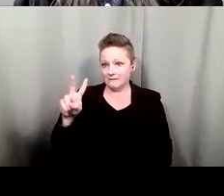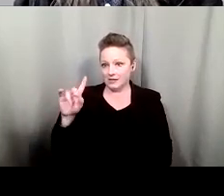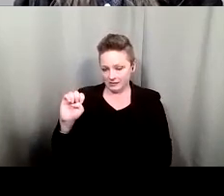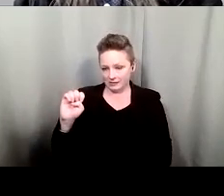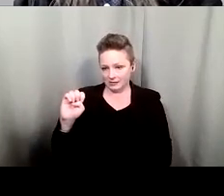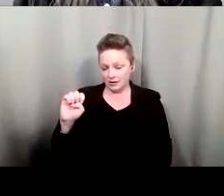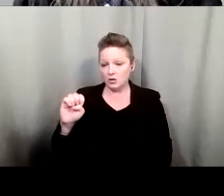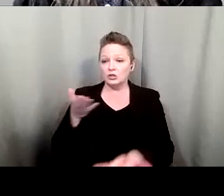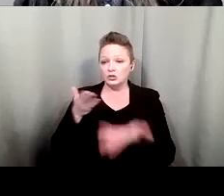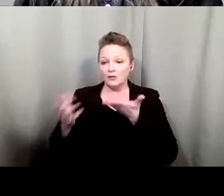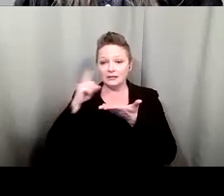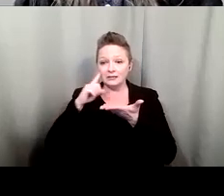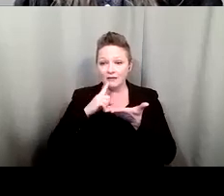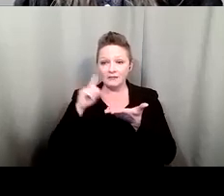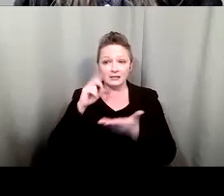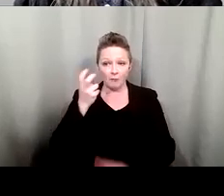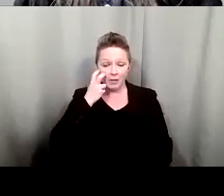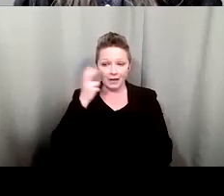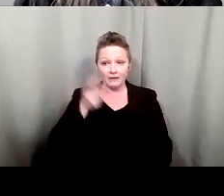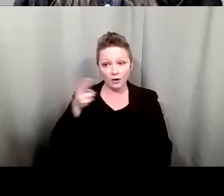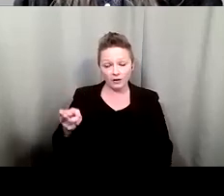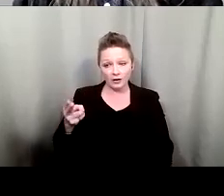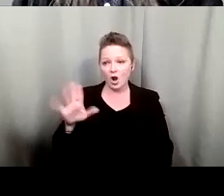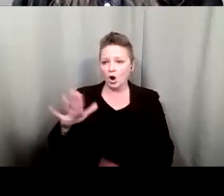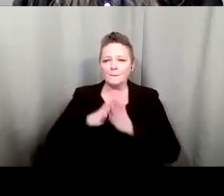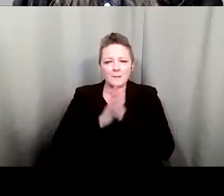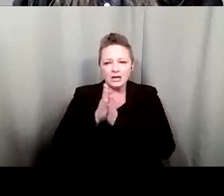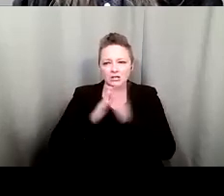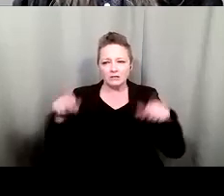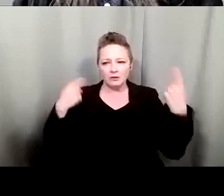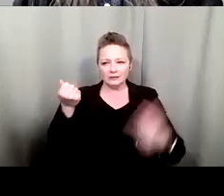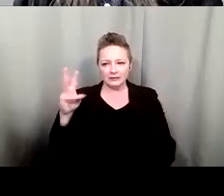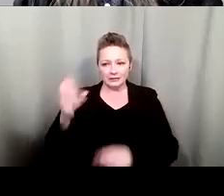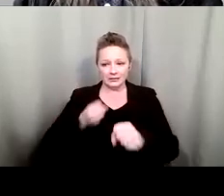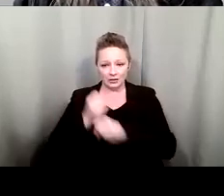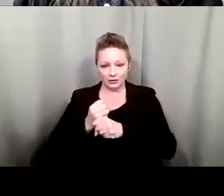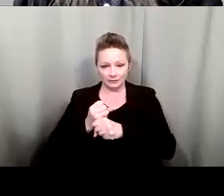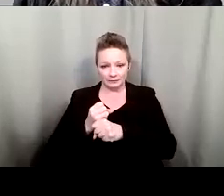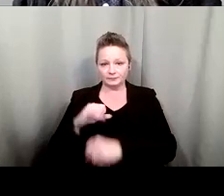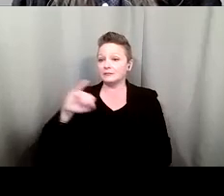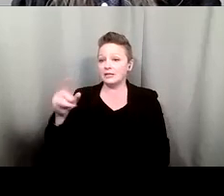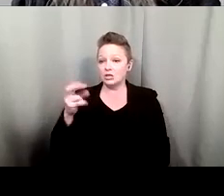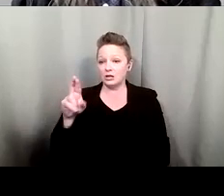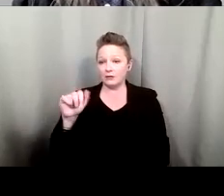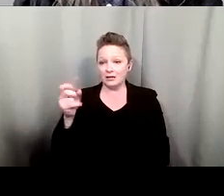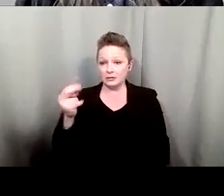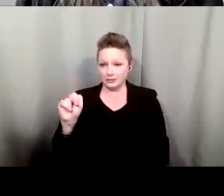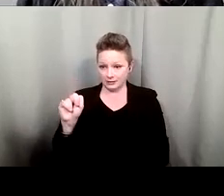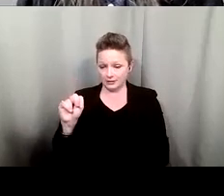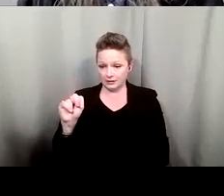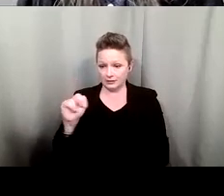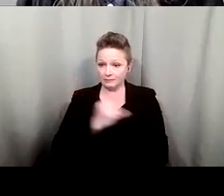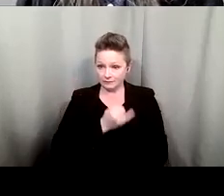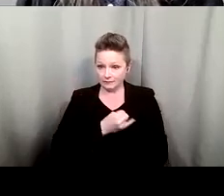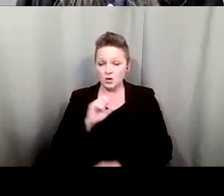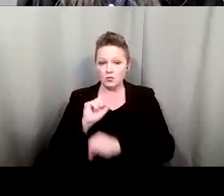people has been her passion for the past 16 years. And Jennifer Anderson has been with the Office for the Deaf and Hard of